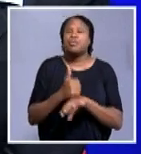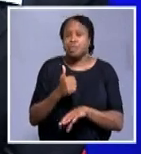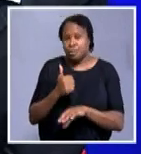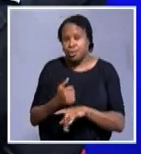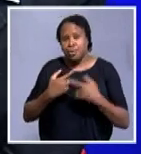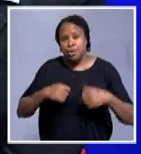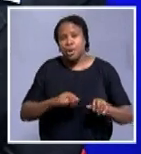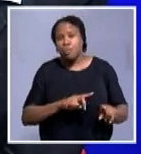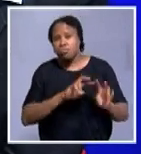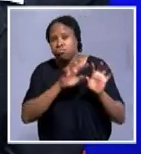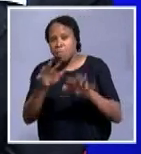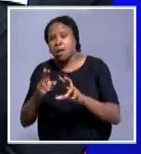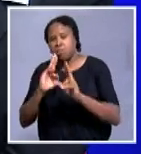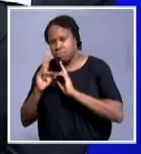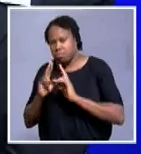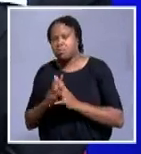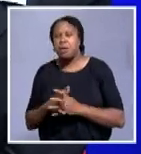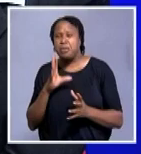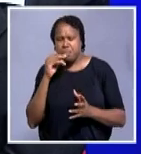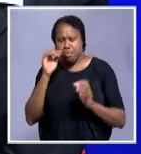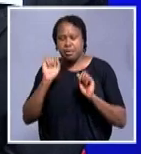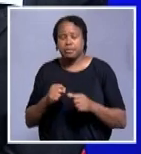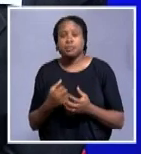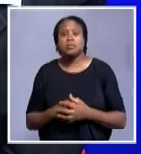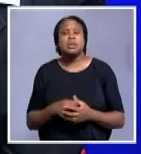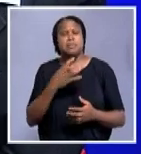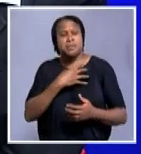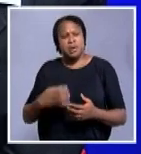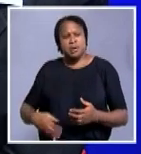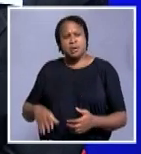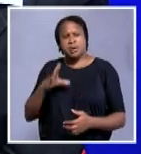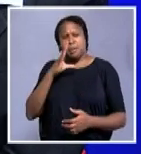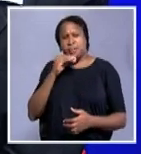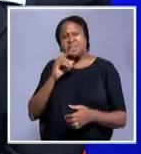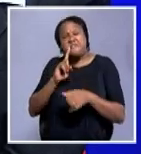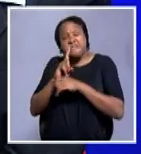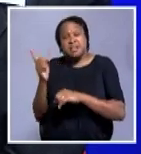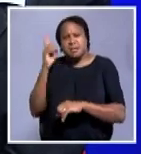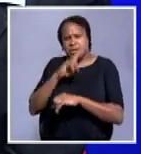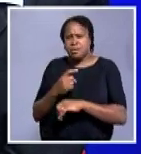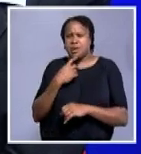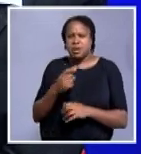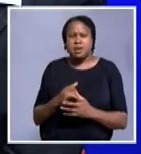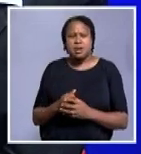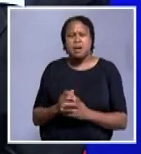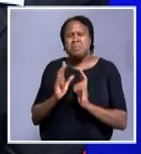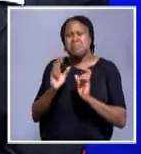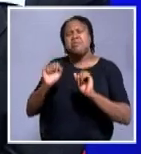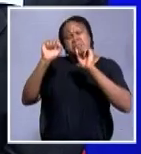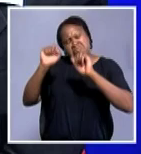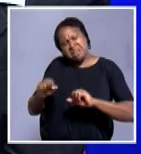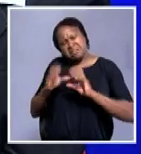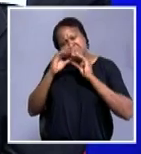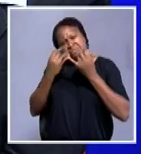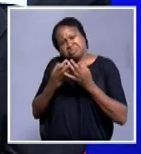us to speak. And like we've been saying, and the president set the tone when he spoke on the first day, is let the people speak. And I think